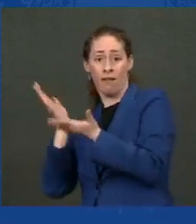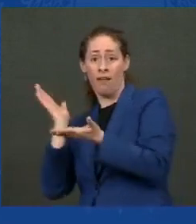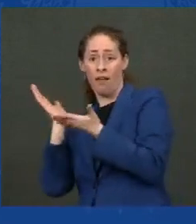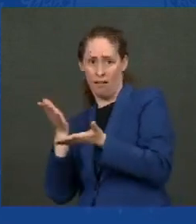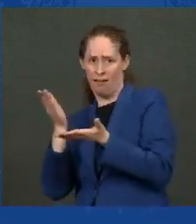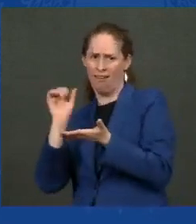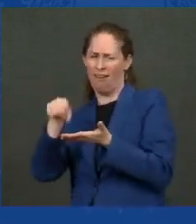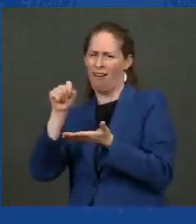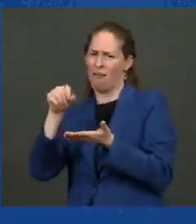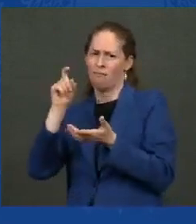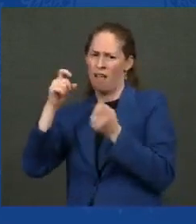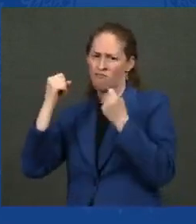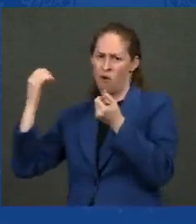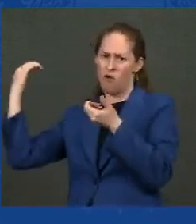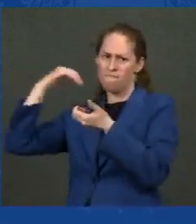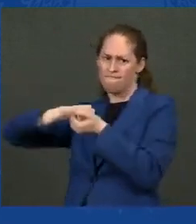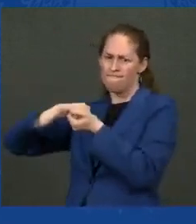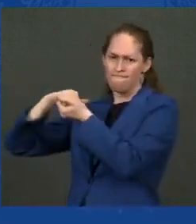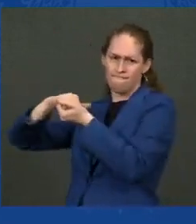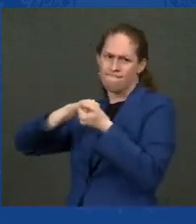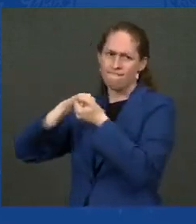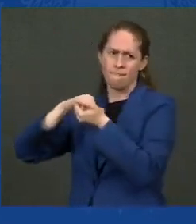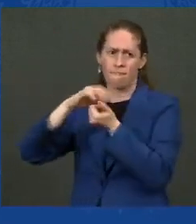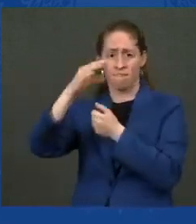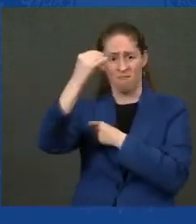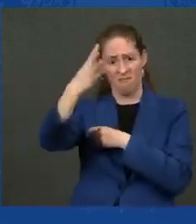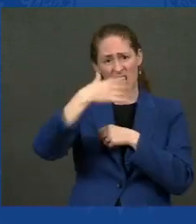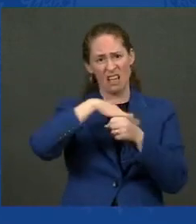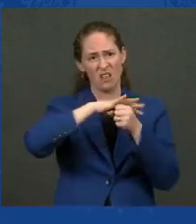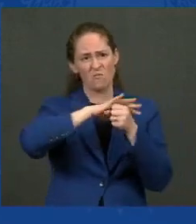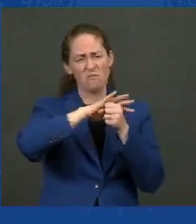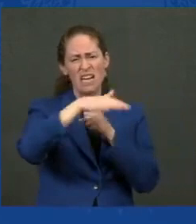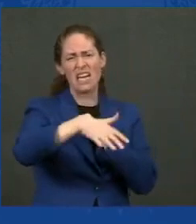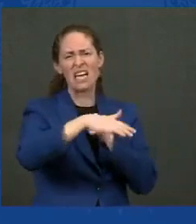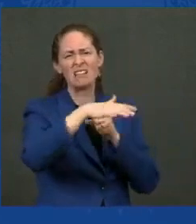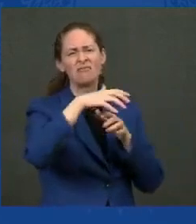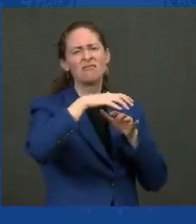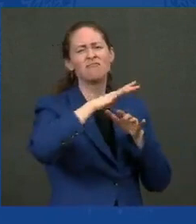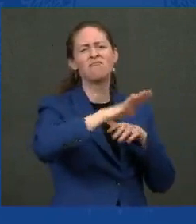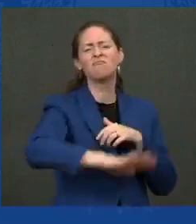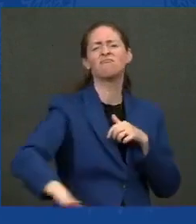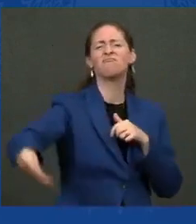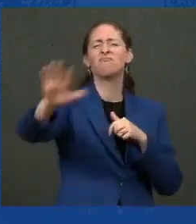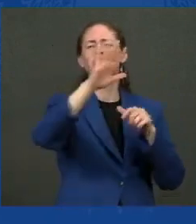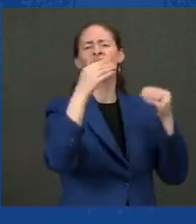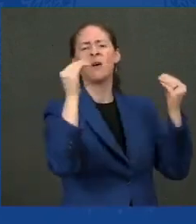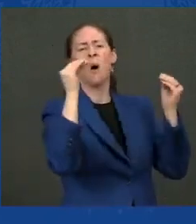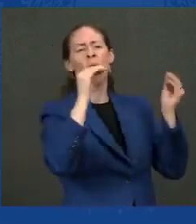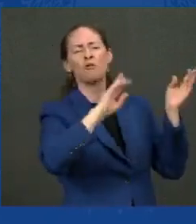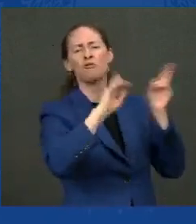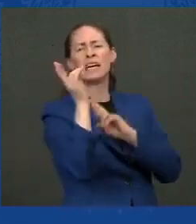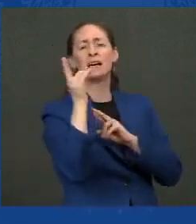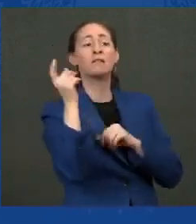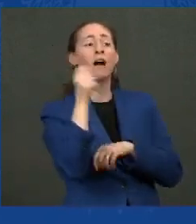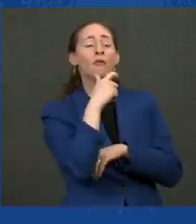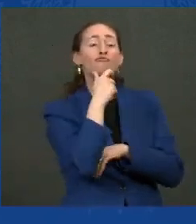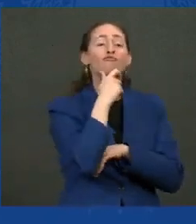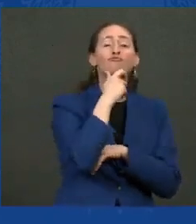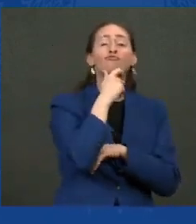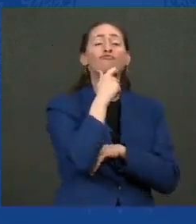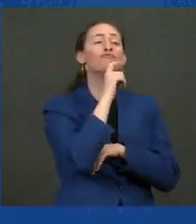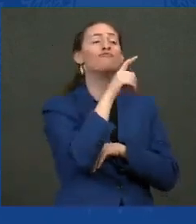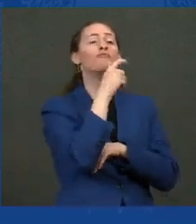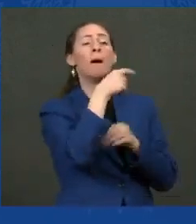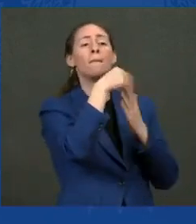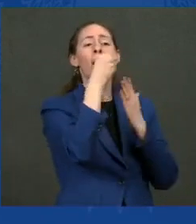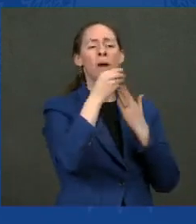we have ample product inside of our stores for customers to to choose from uh during this holiday however they